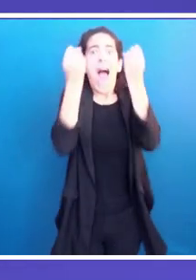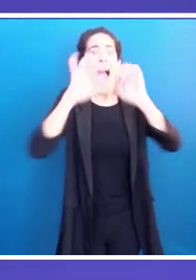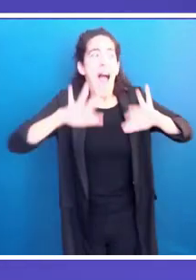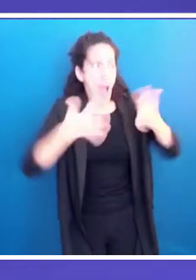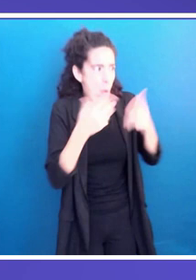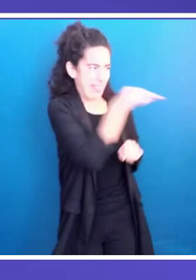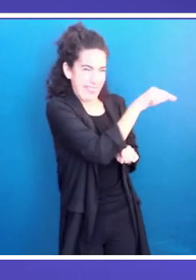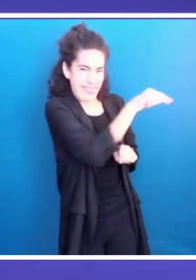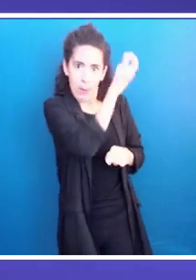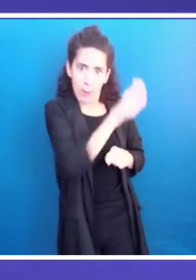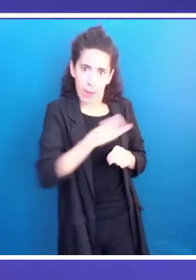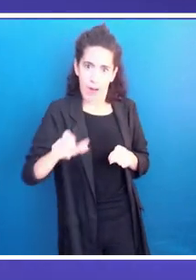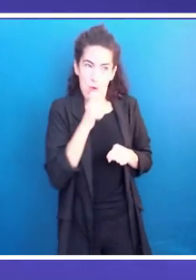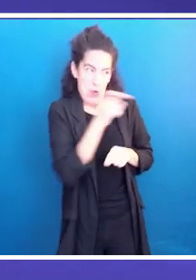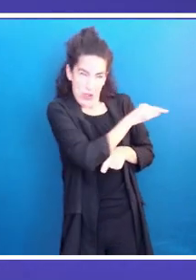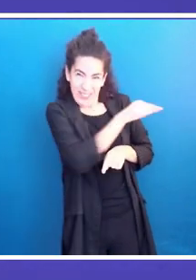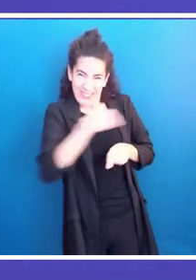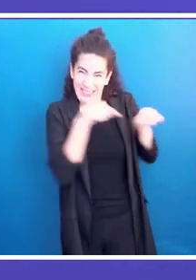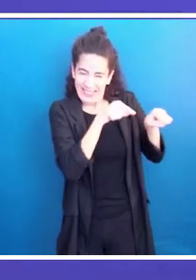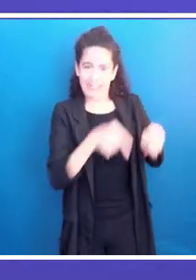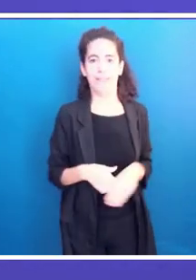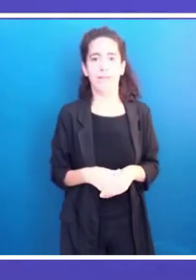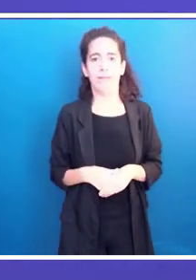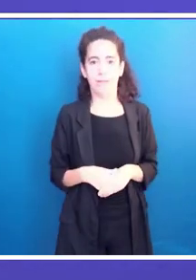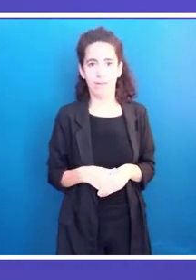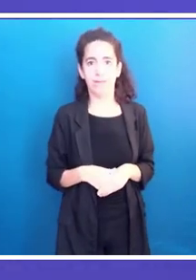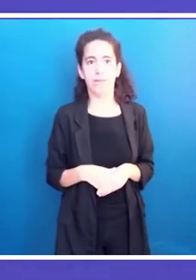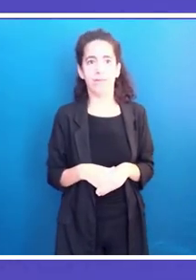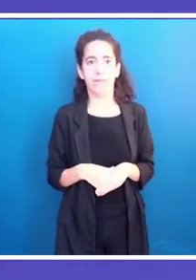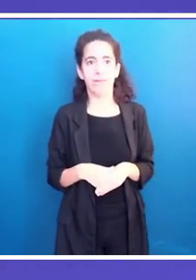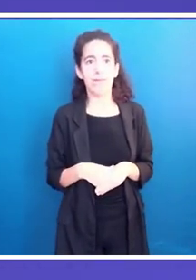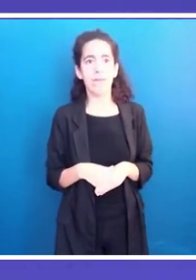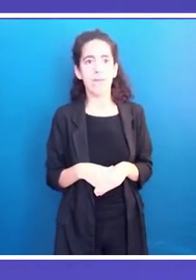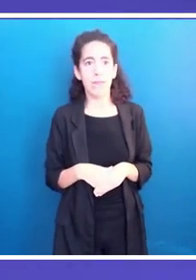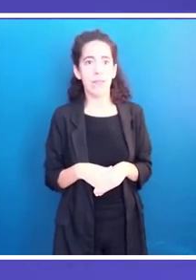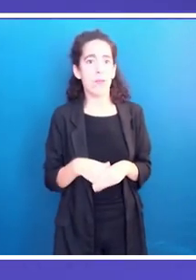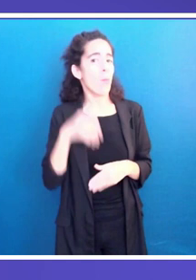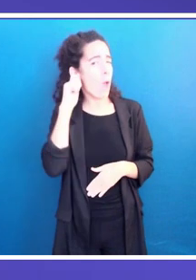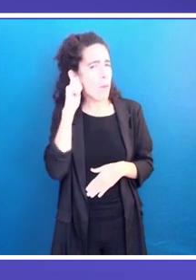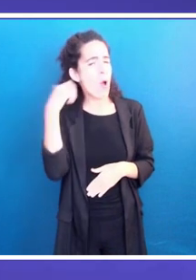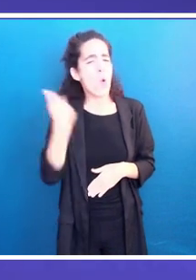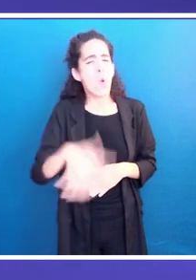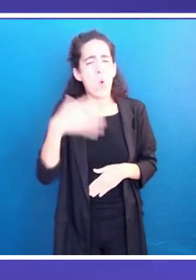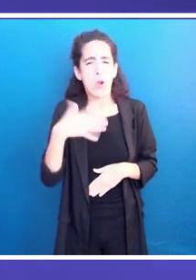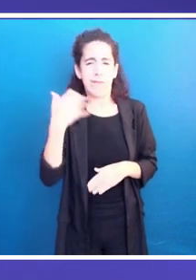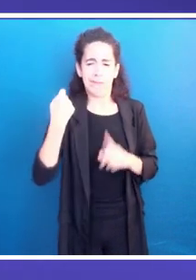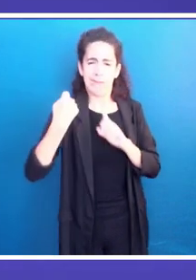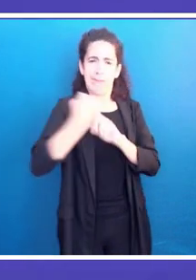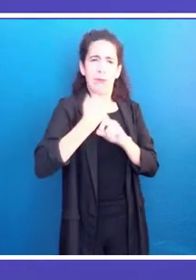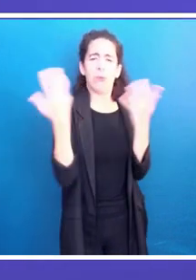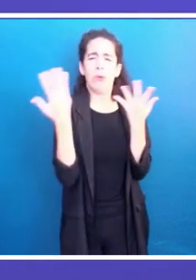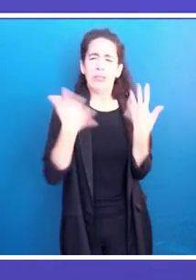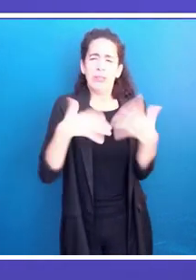they are undervalued and under remunerated. Of course, this is a national